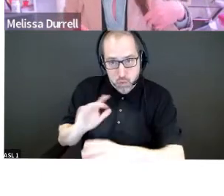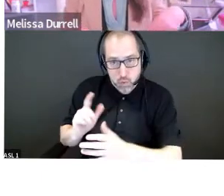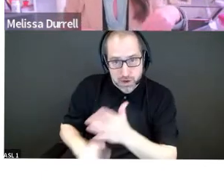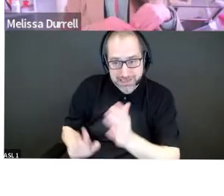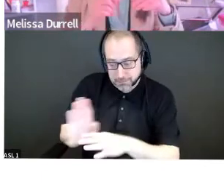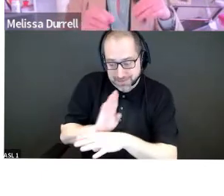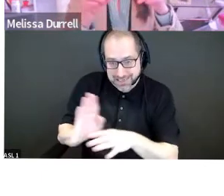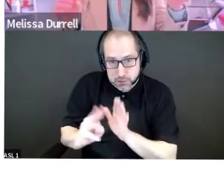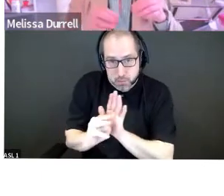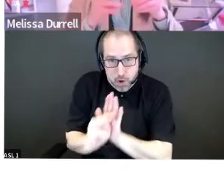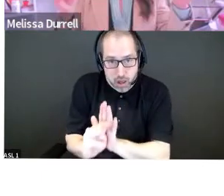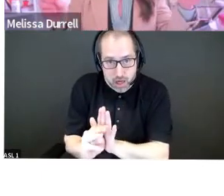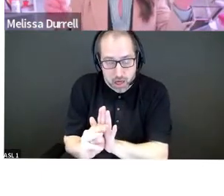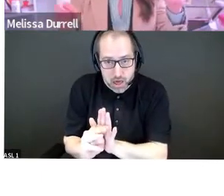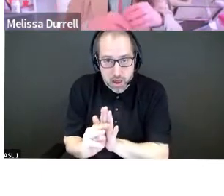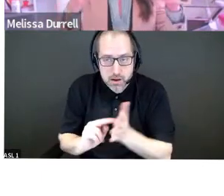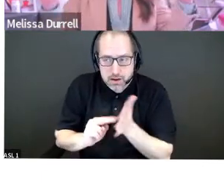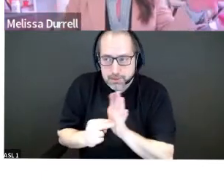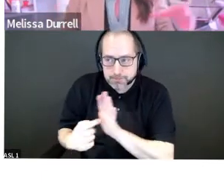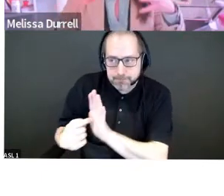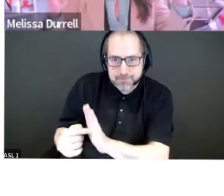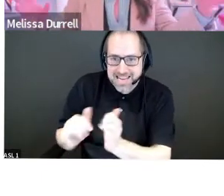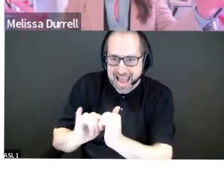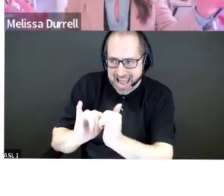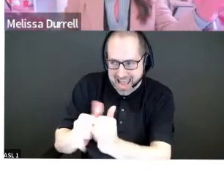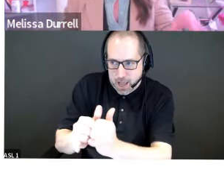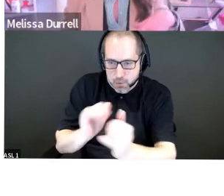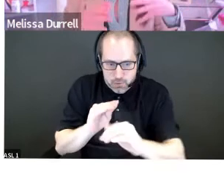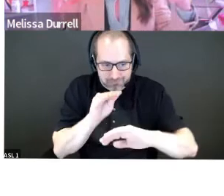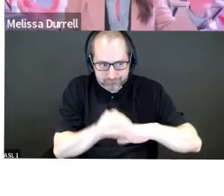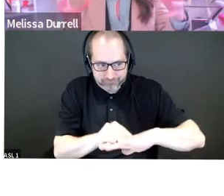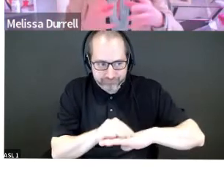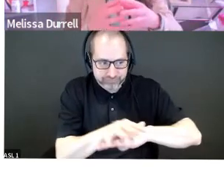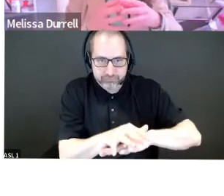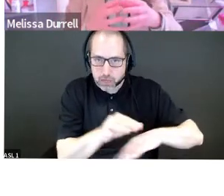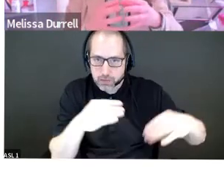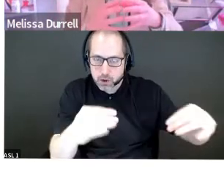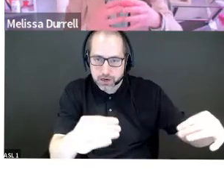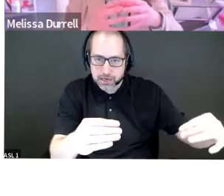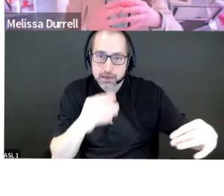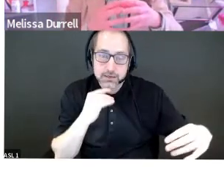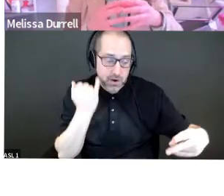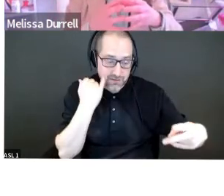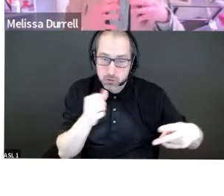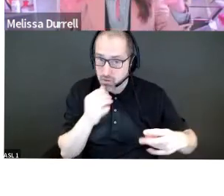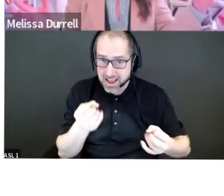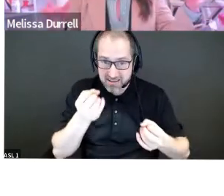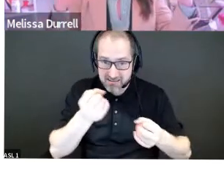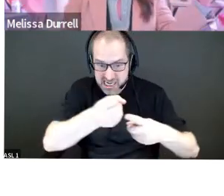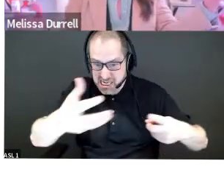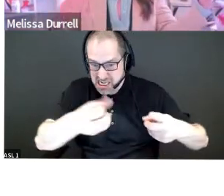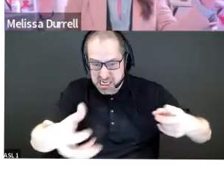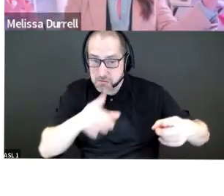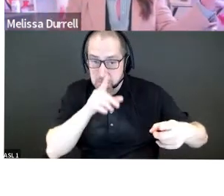is, uh, that we're essentially showing how you're getting into the market, right? So you can combine them if you don't have a lot. Uh,